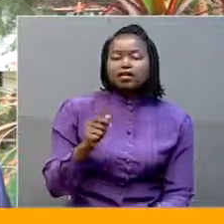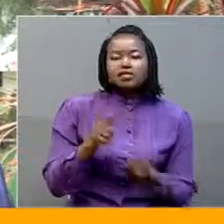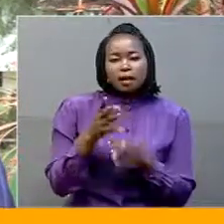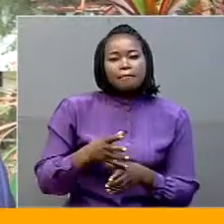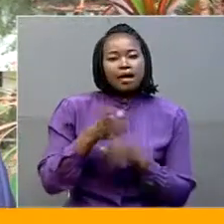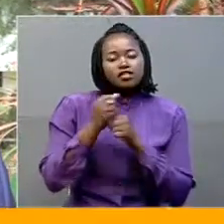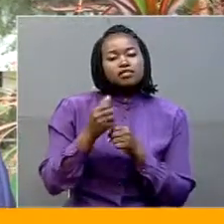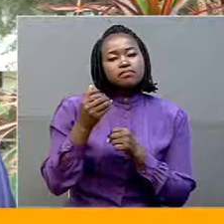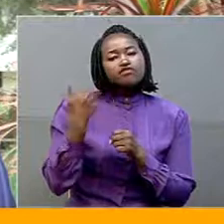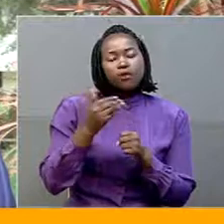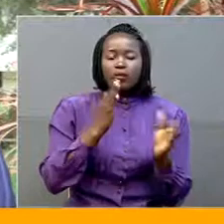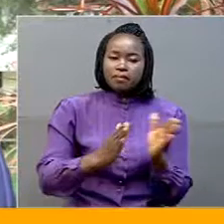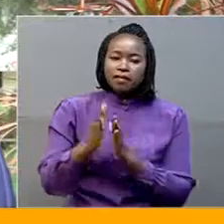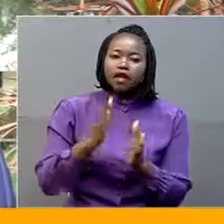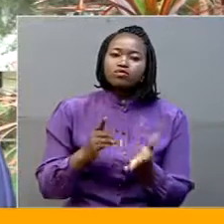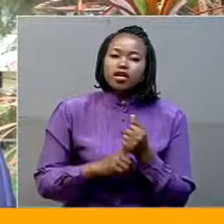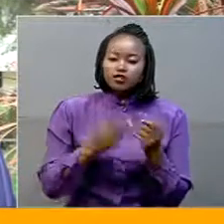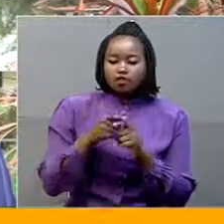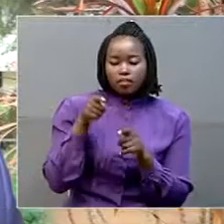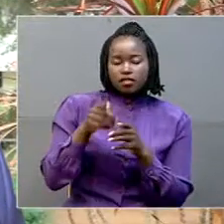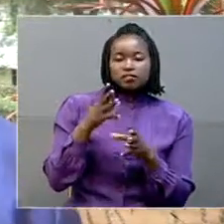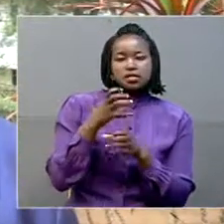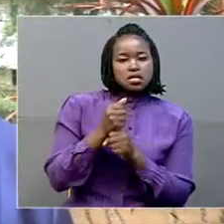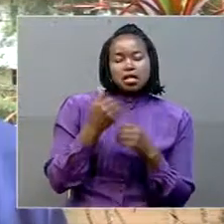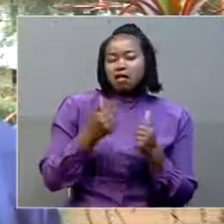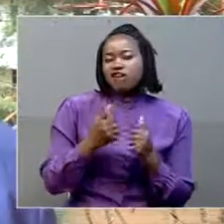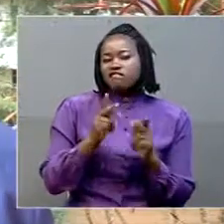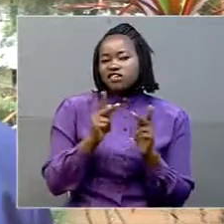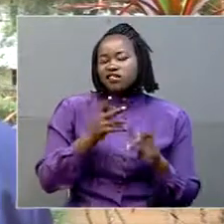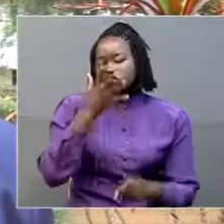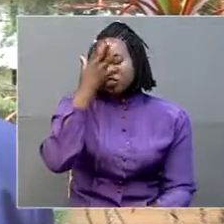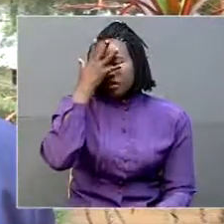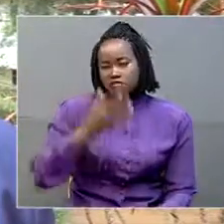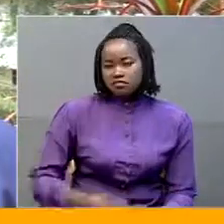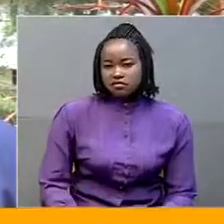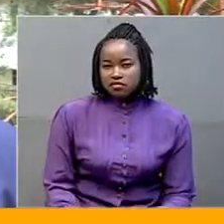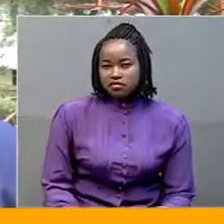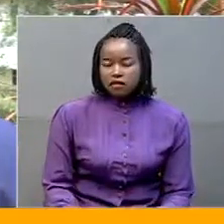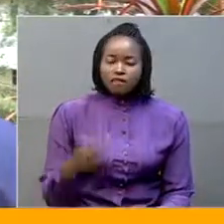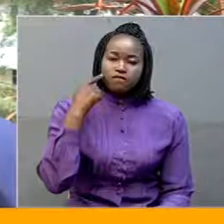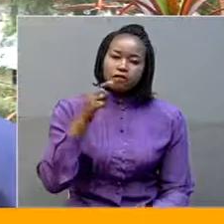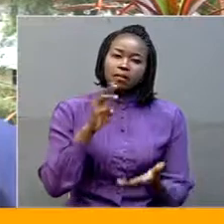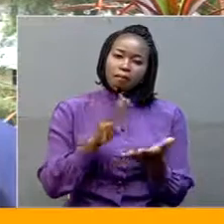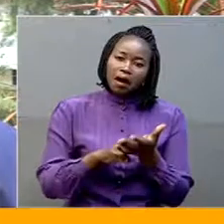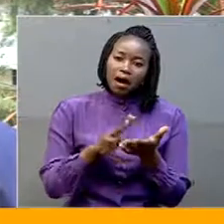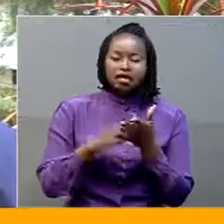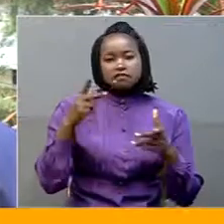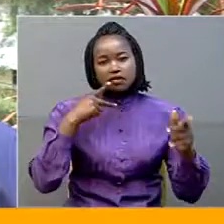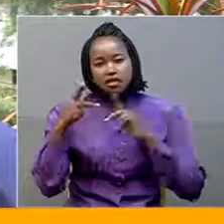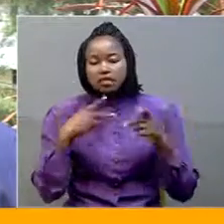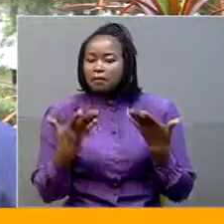meeting. So it is quite unfortunate, it is quite a shame. Preparing for the Monday, for the Monday first, whereby